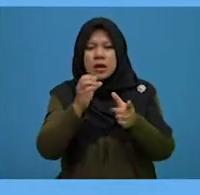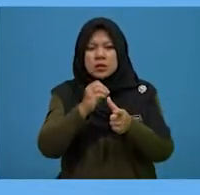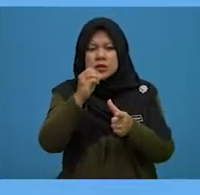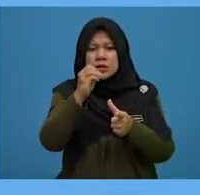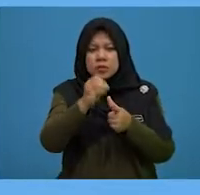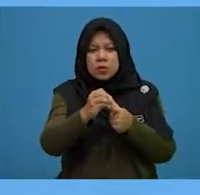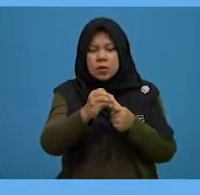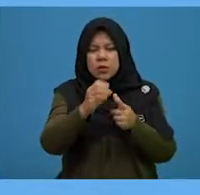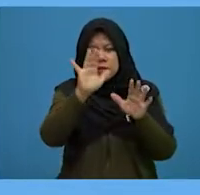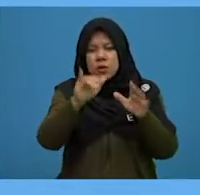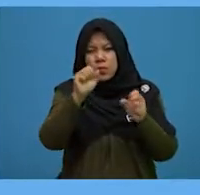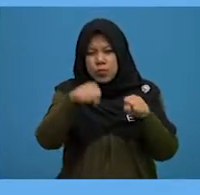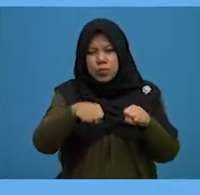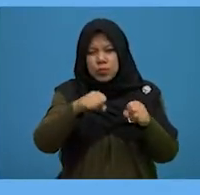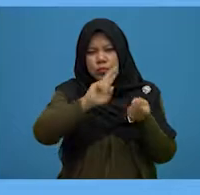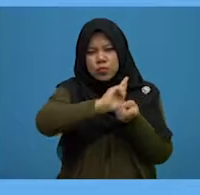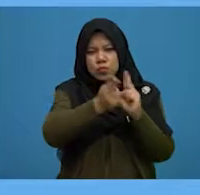meaning of the sentence.